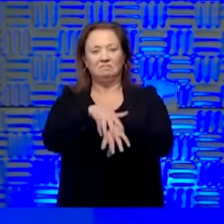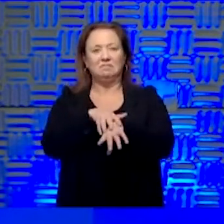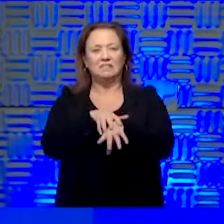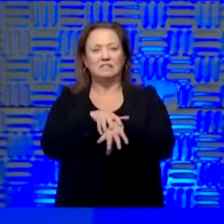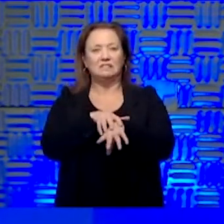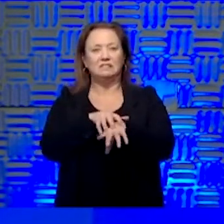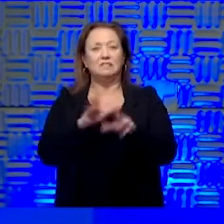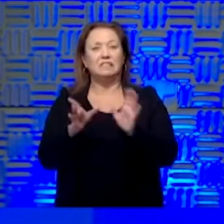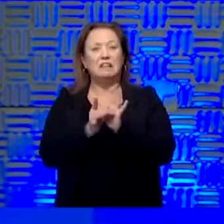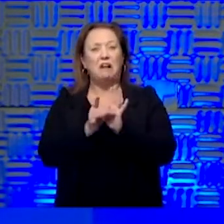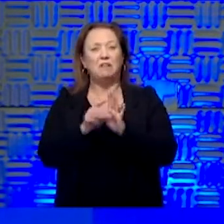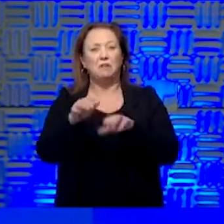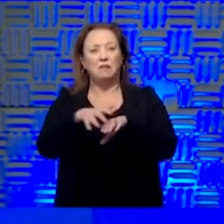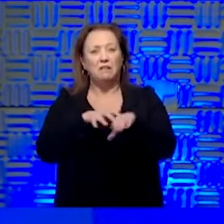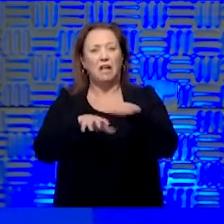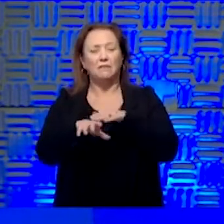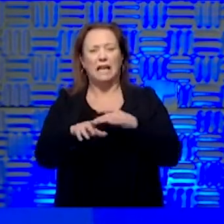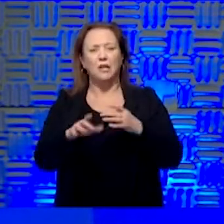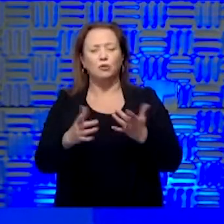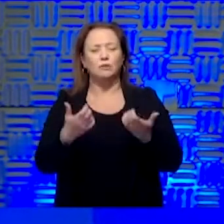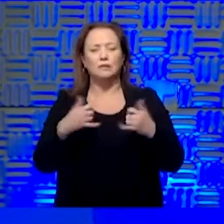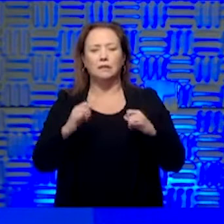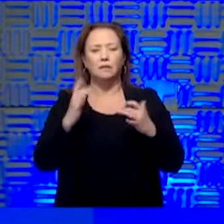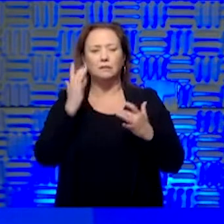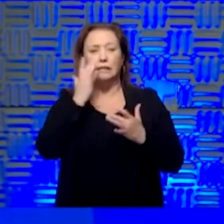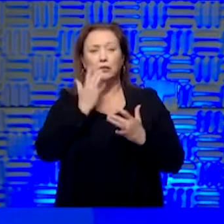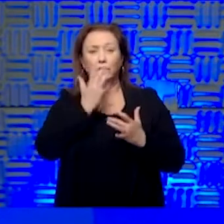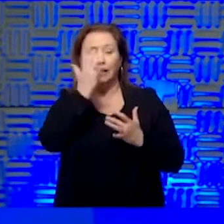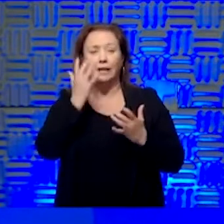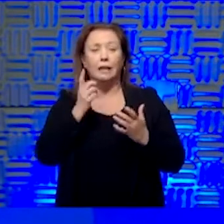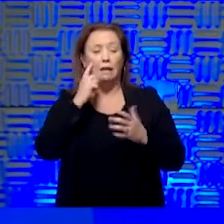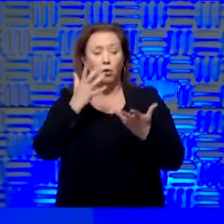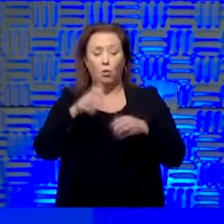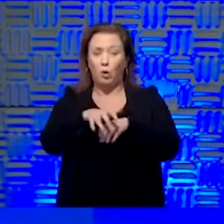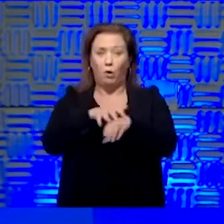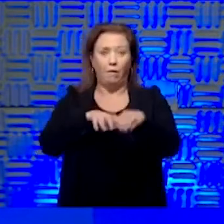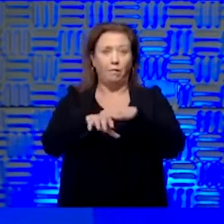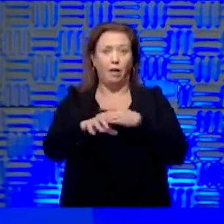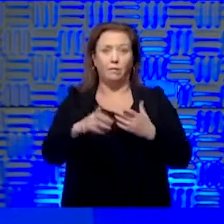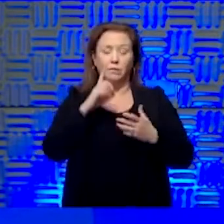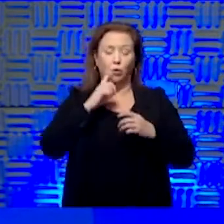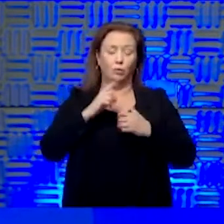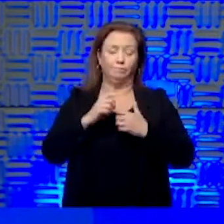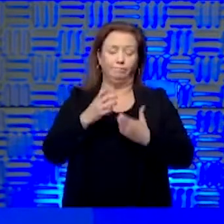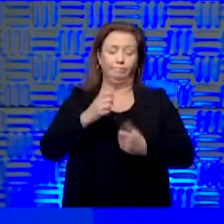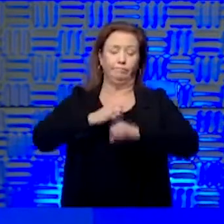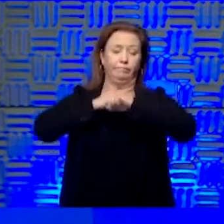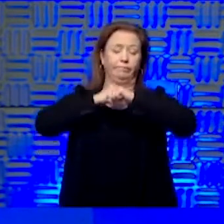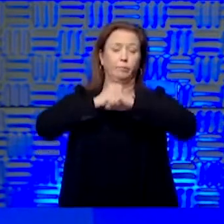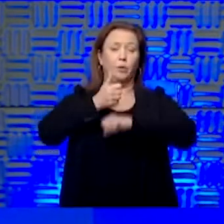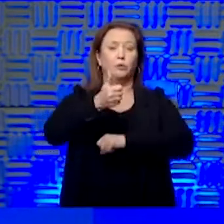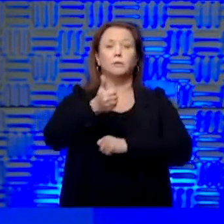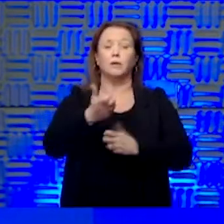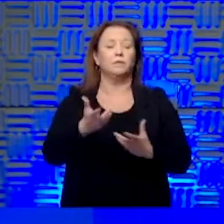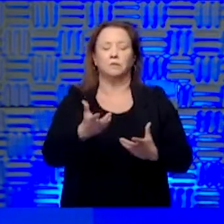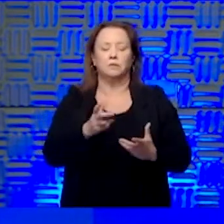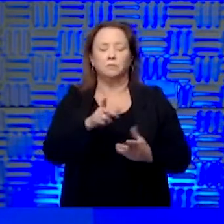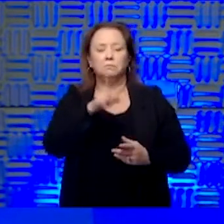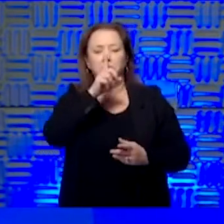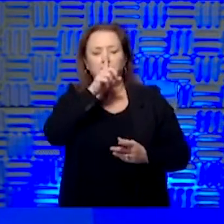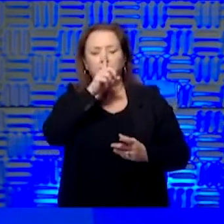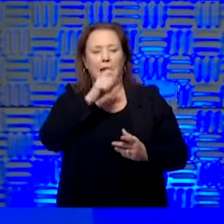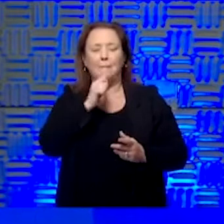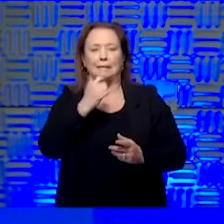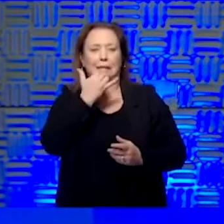And so you're still putting them into your face. So certainly, if you want to wear gloves out of an abundance of caution, I'm not going to tell you that